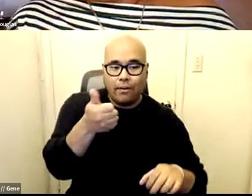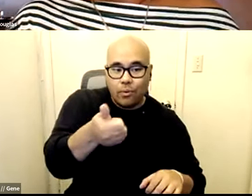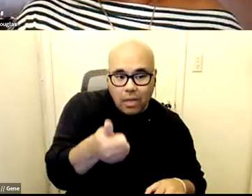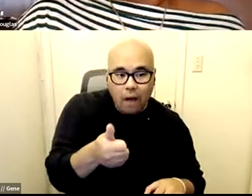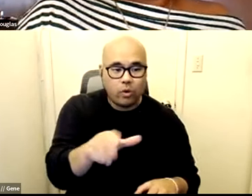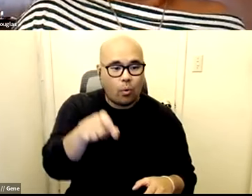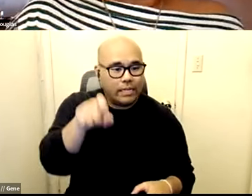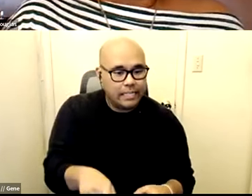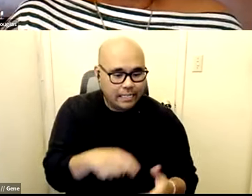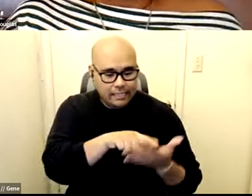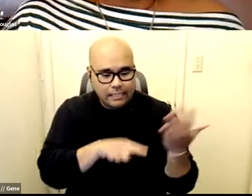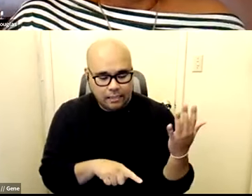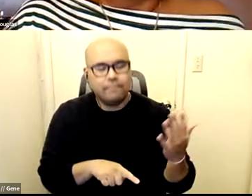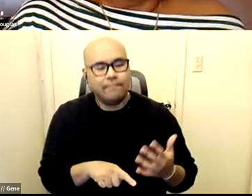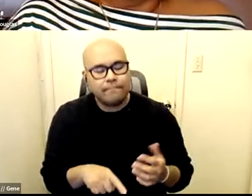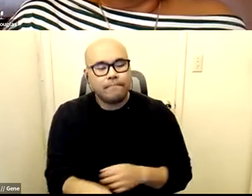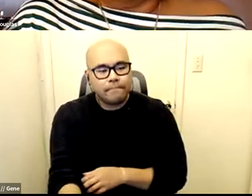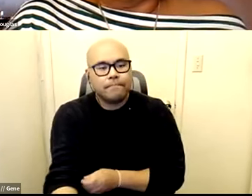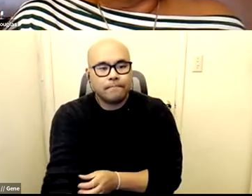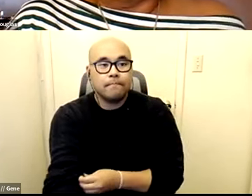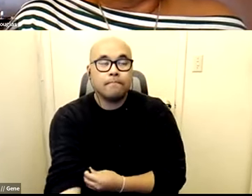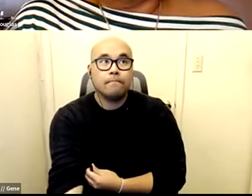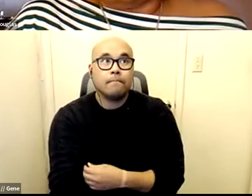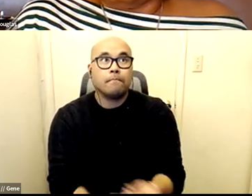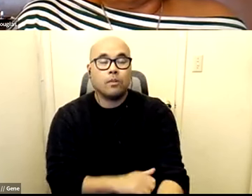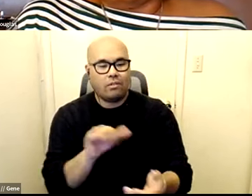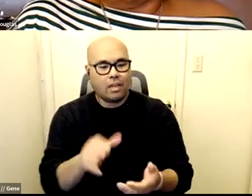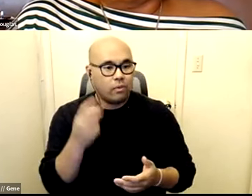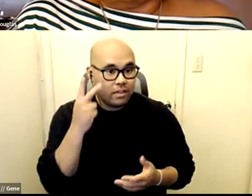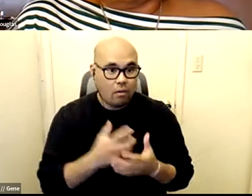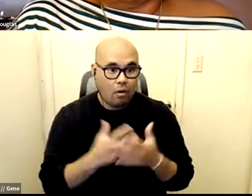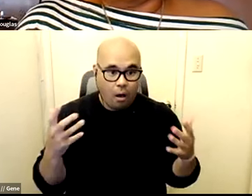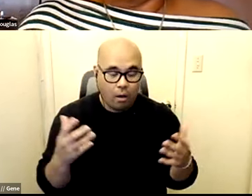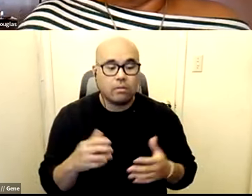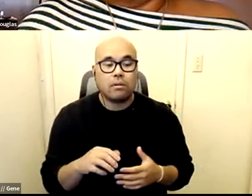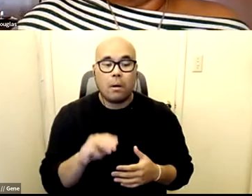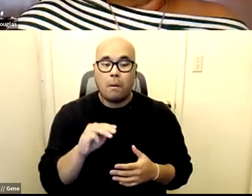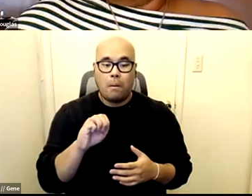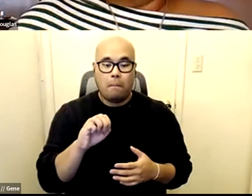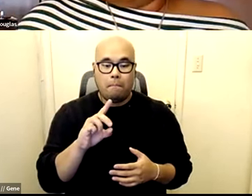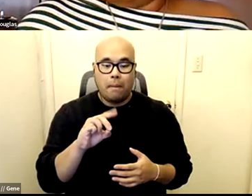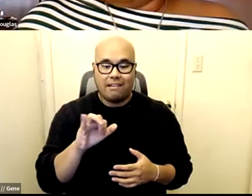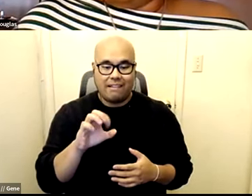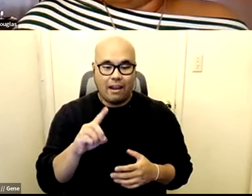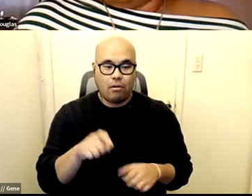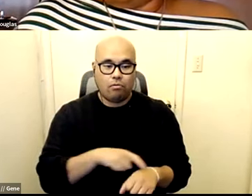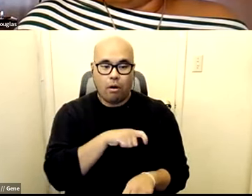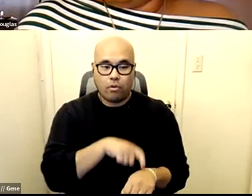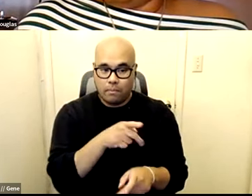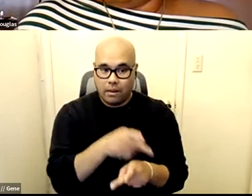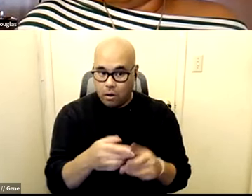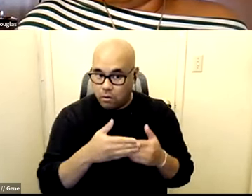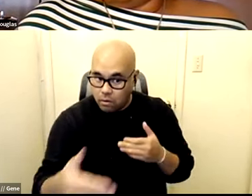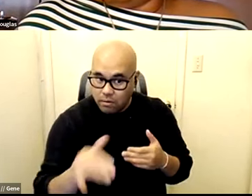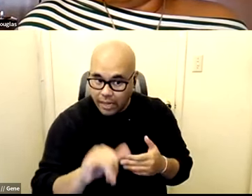needs um and that's something that we see something i've worked on a lot is medicaid long-term care um and you know people